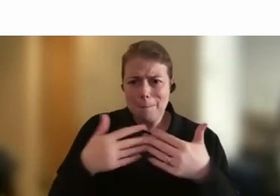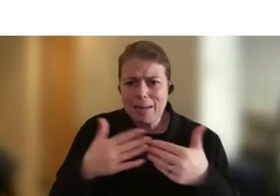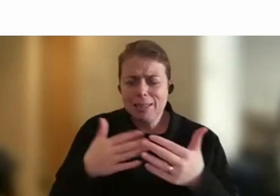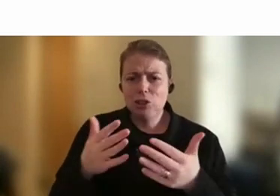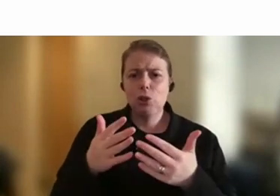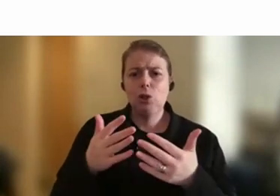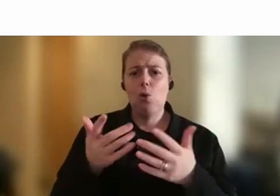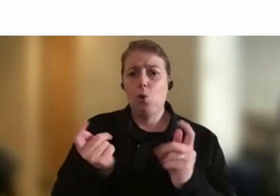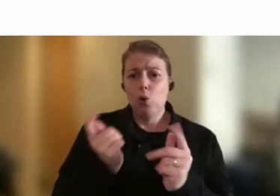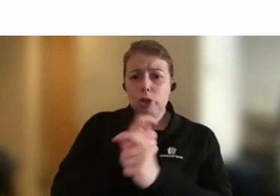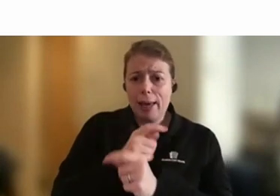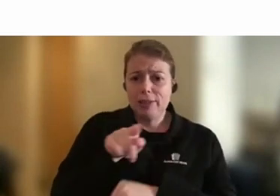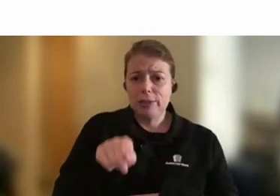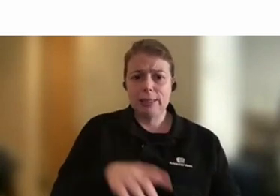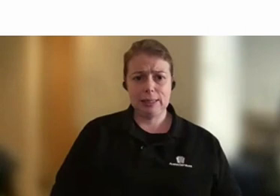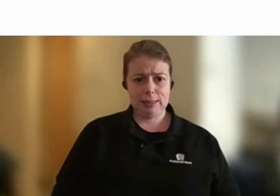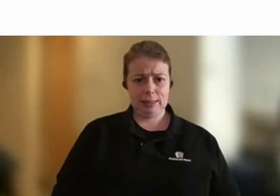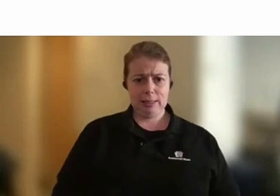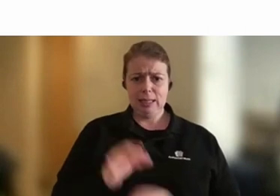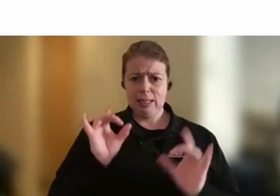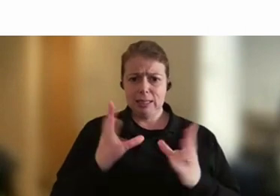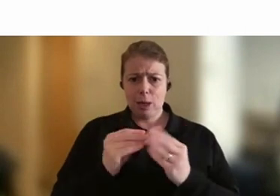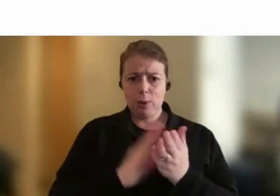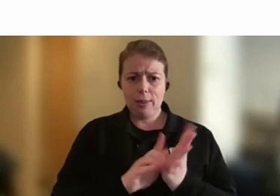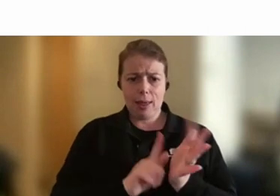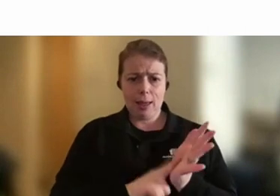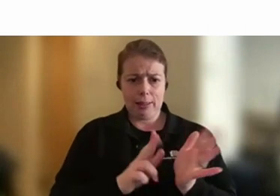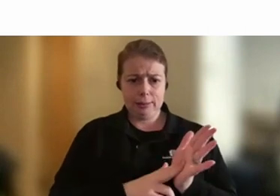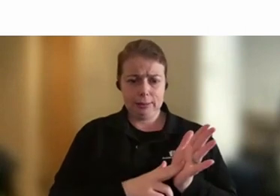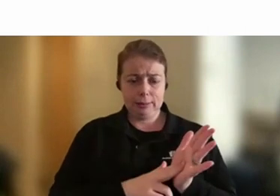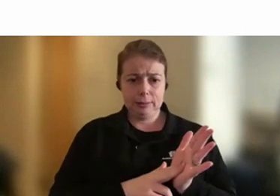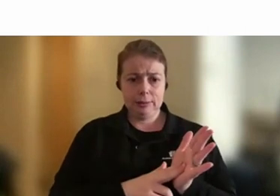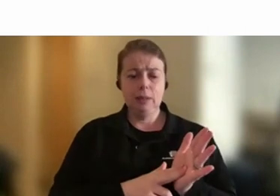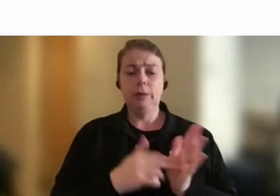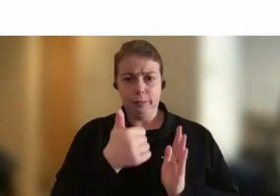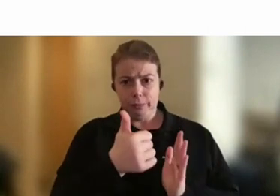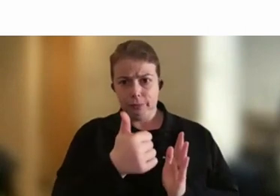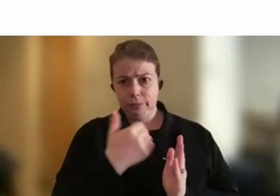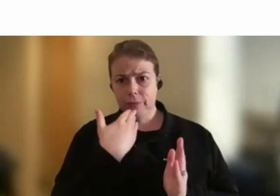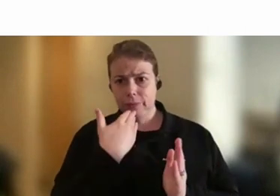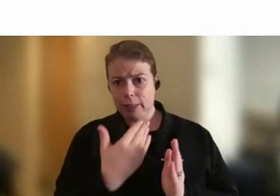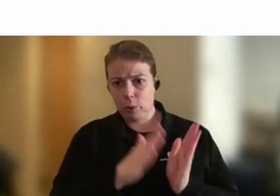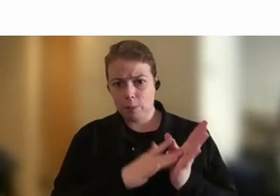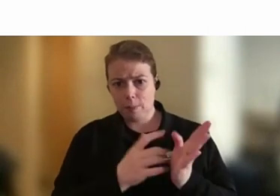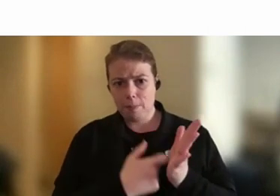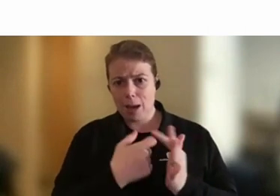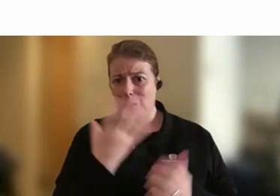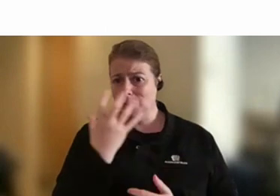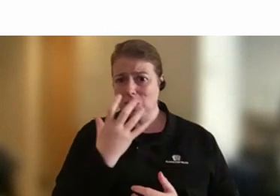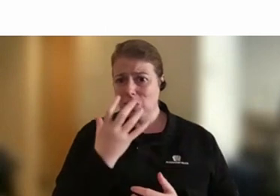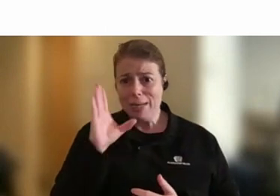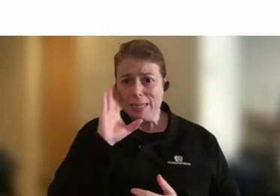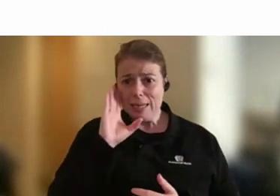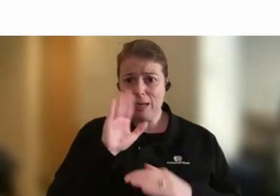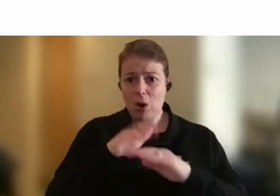because it's across all of the agencies. Yeah, good on you, Mark. And look, you know, I'm sorry to hear if someone's had that experience. And